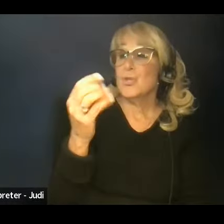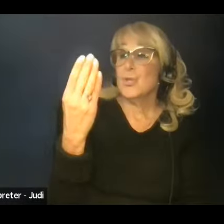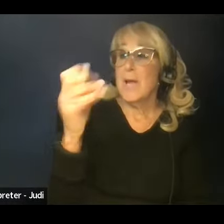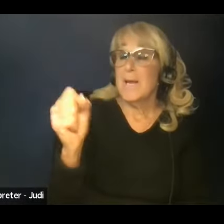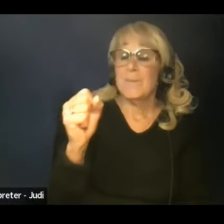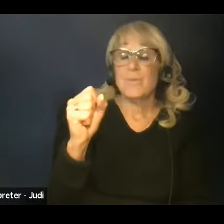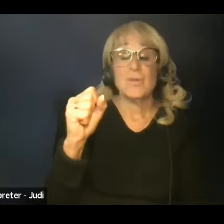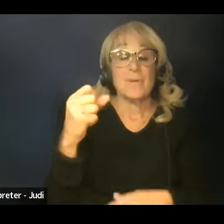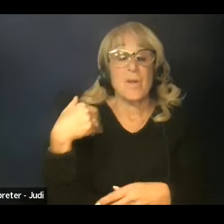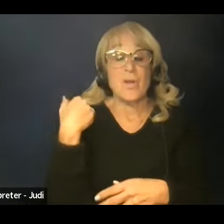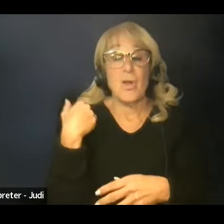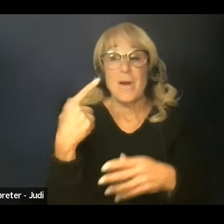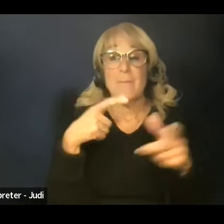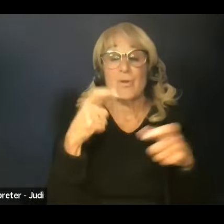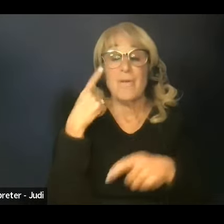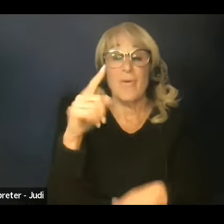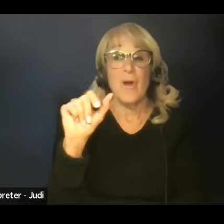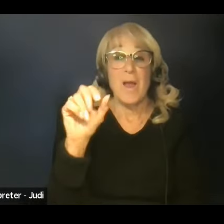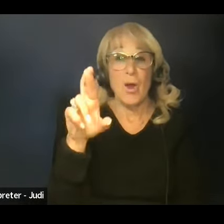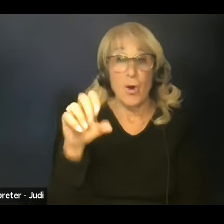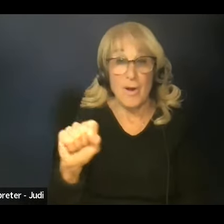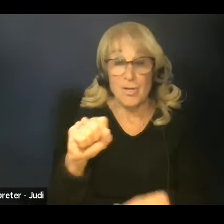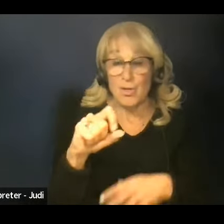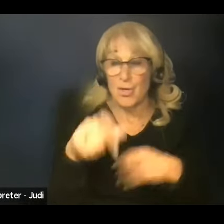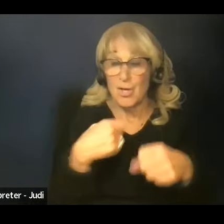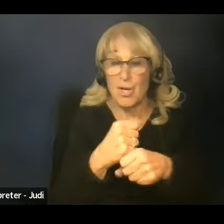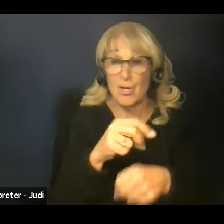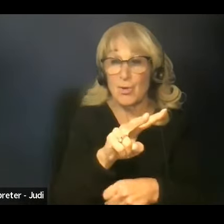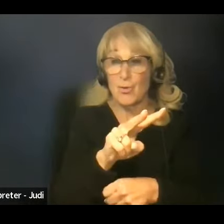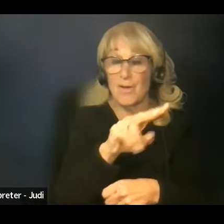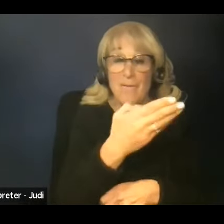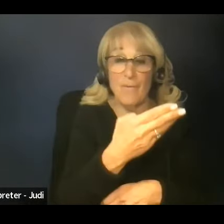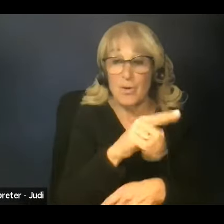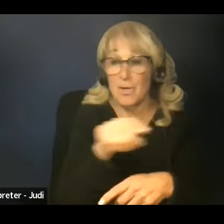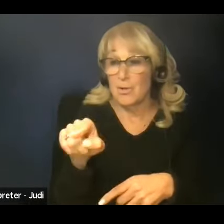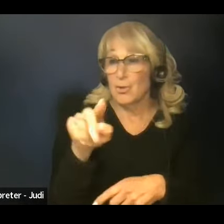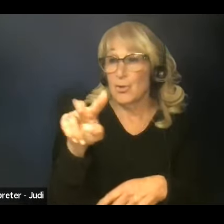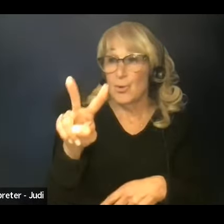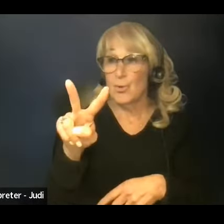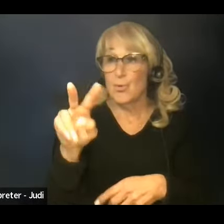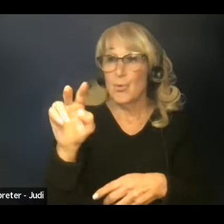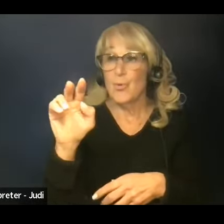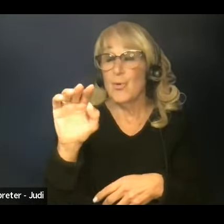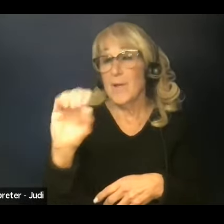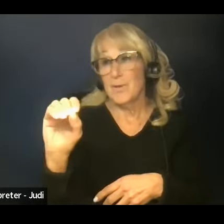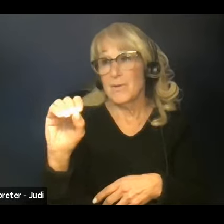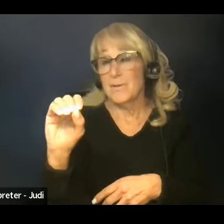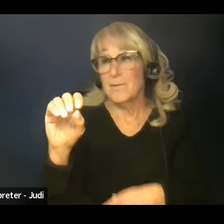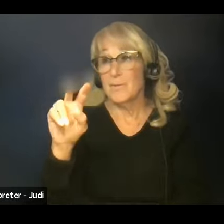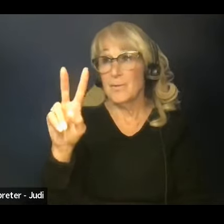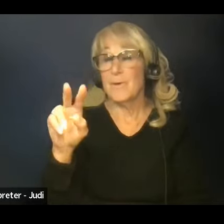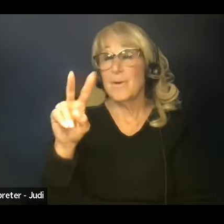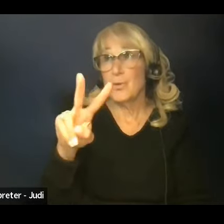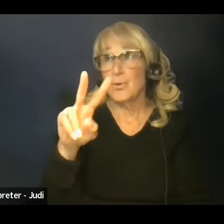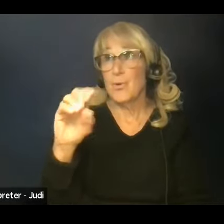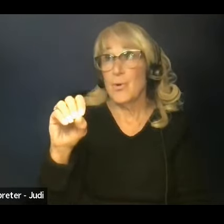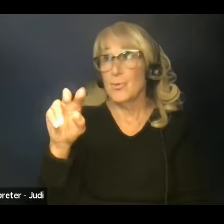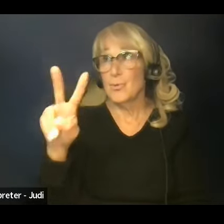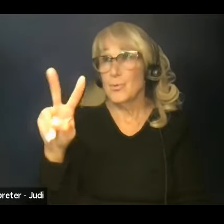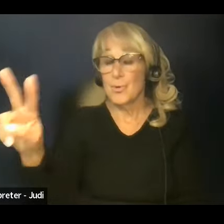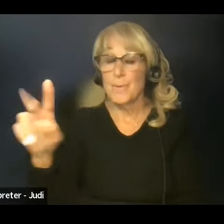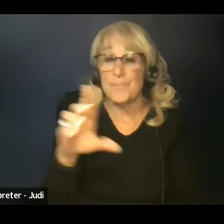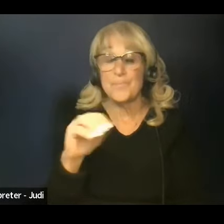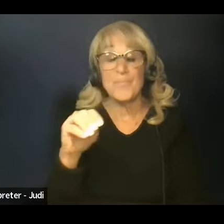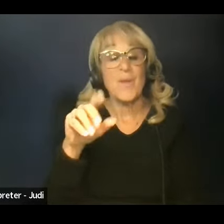ARS from 2014 to 2022. Prior to that role, she served as ARS